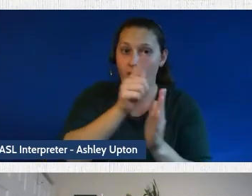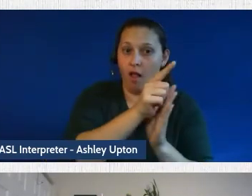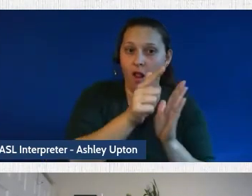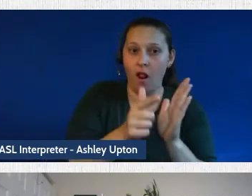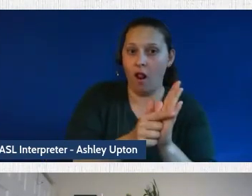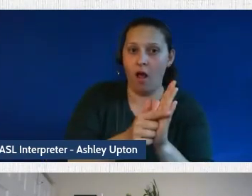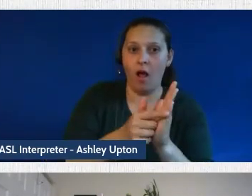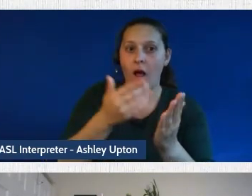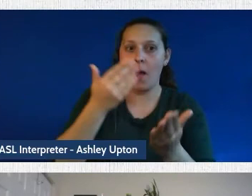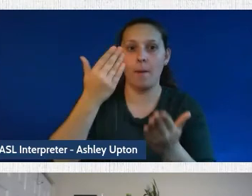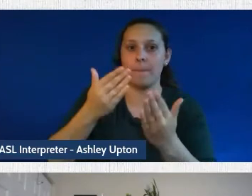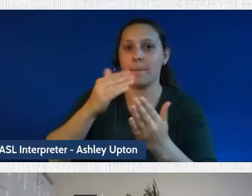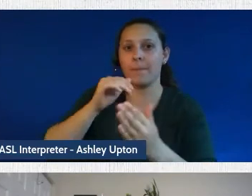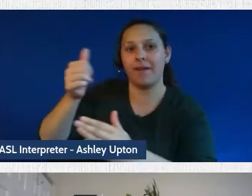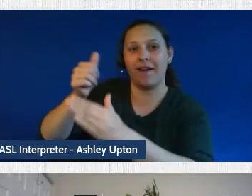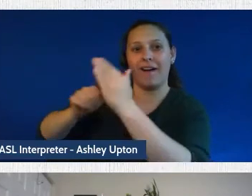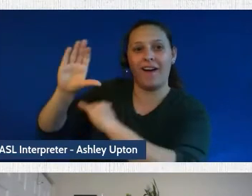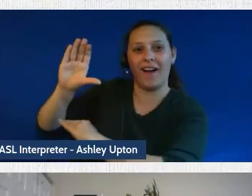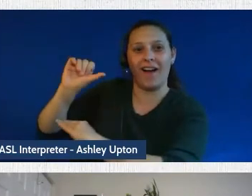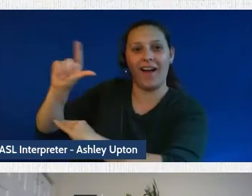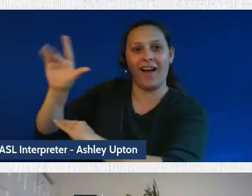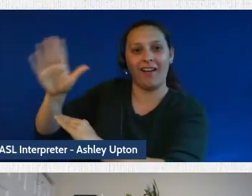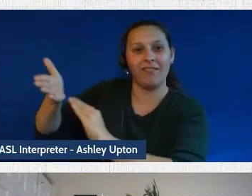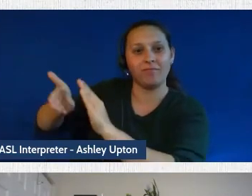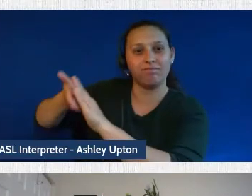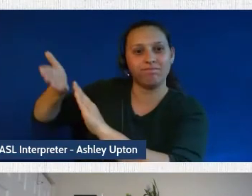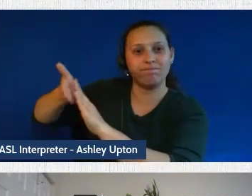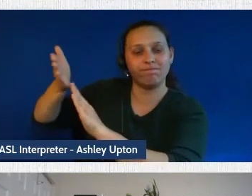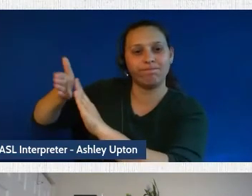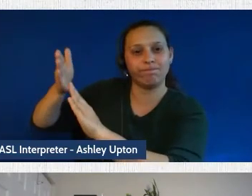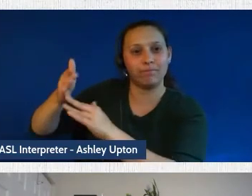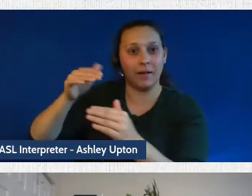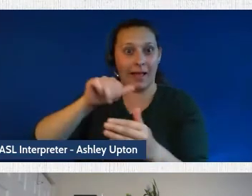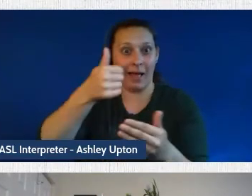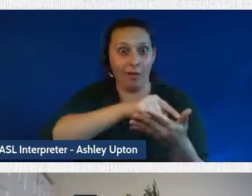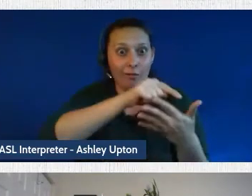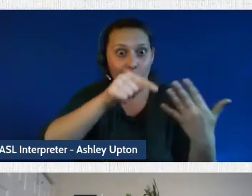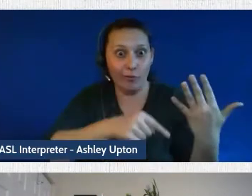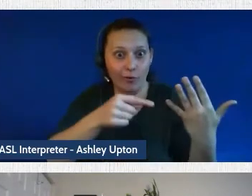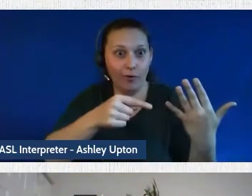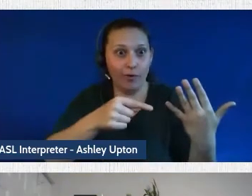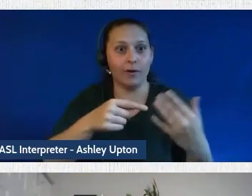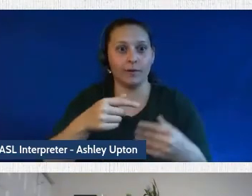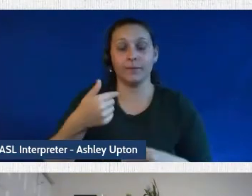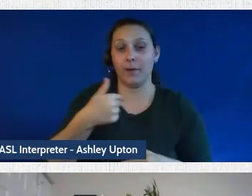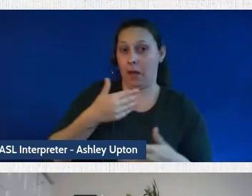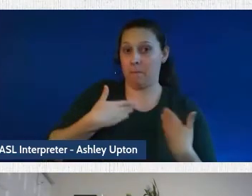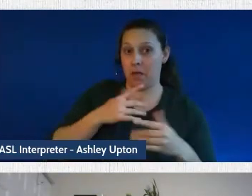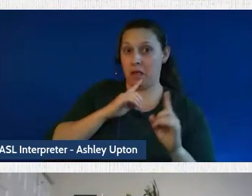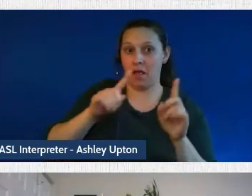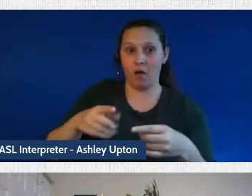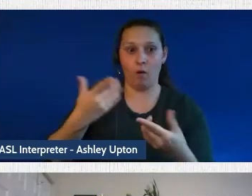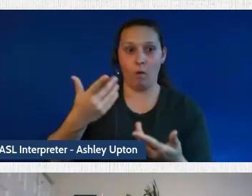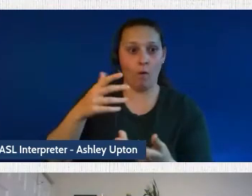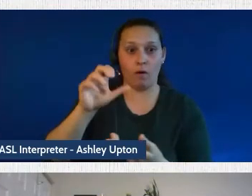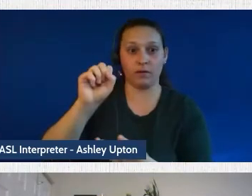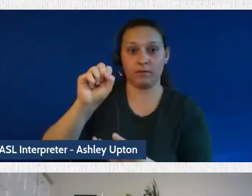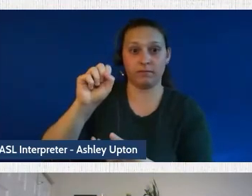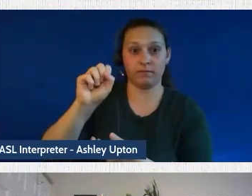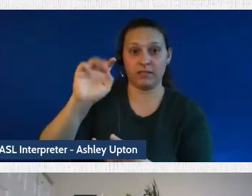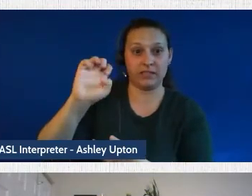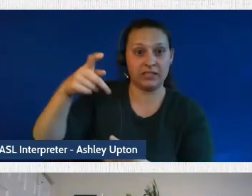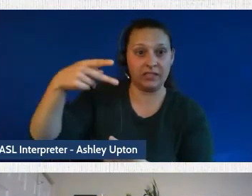by Cal's operations? I'm happy to start answering this. And Stephen or George, if you have anything to add, please do.